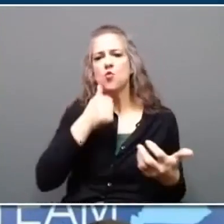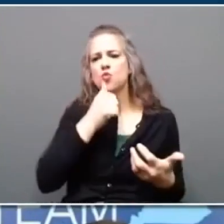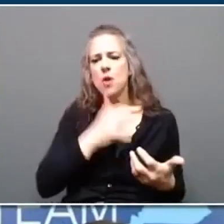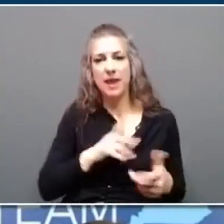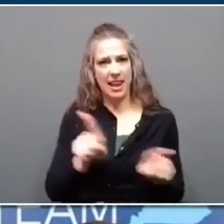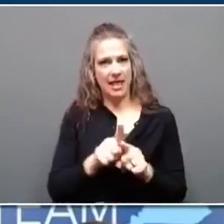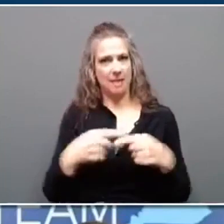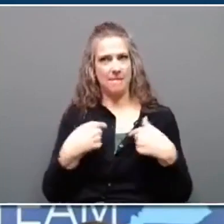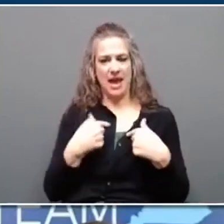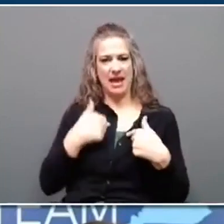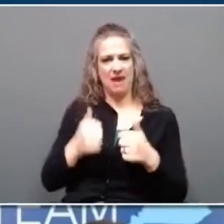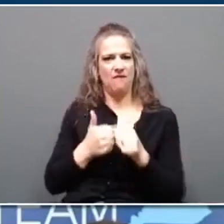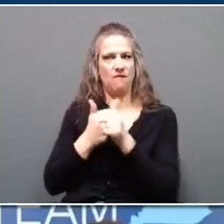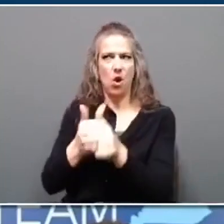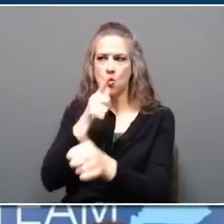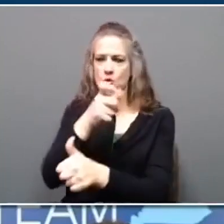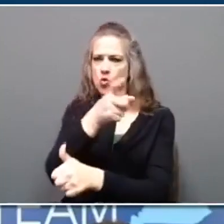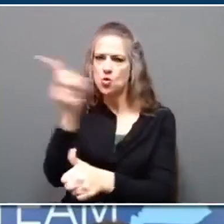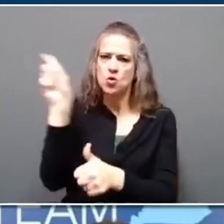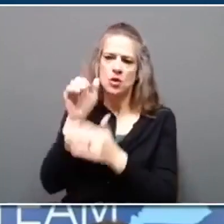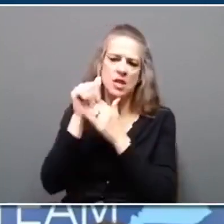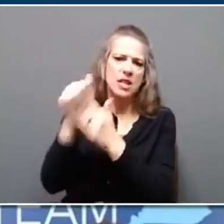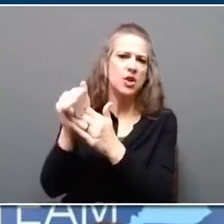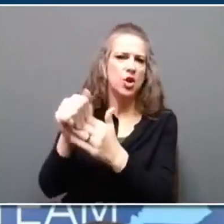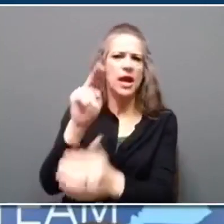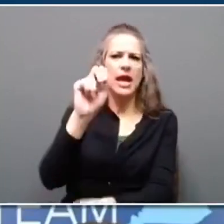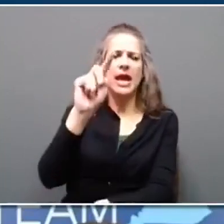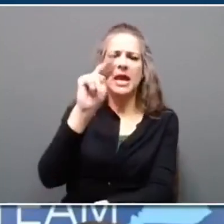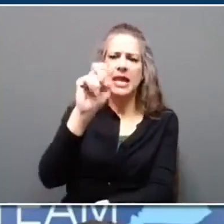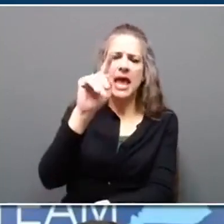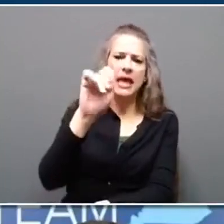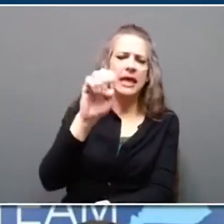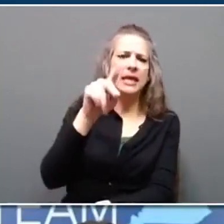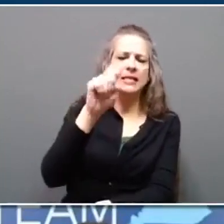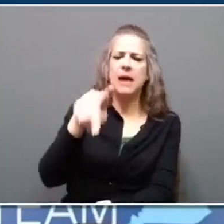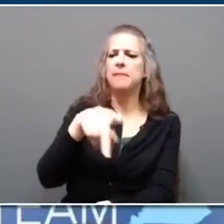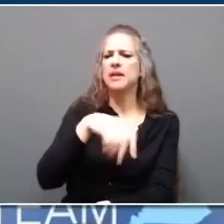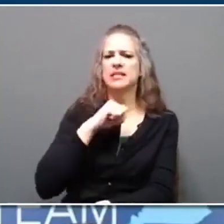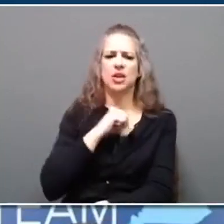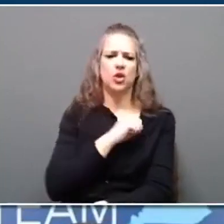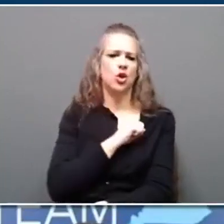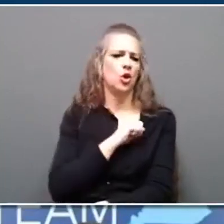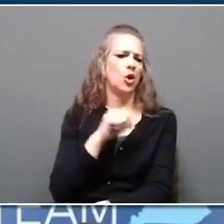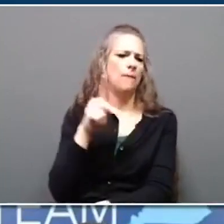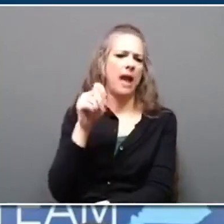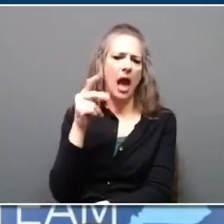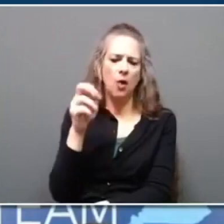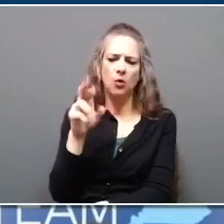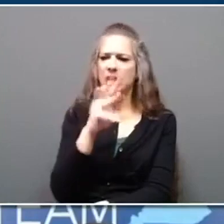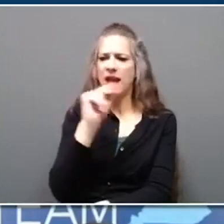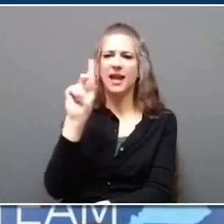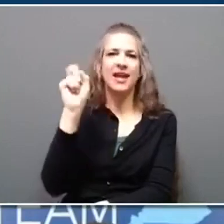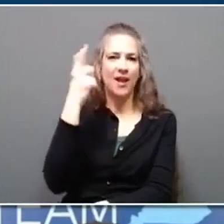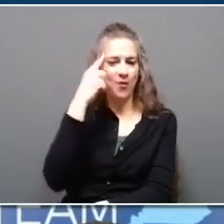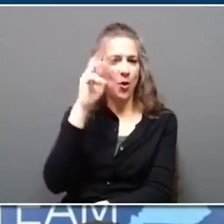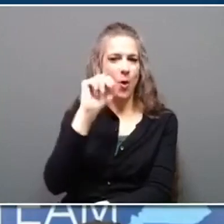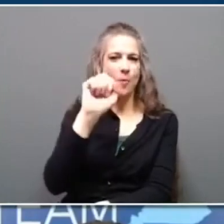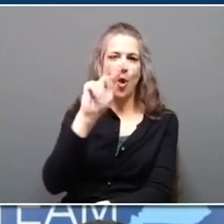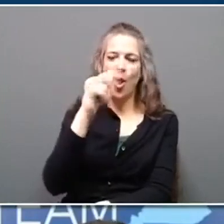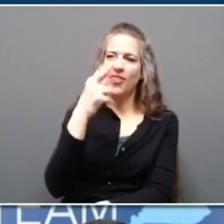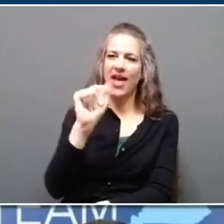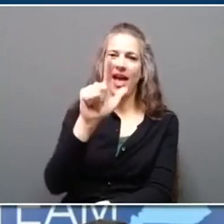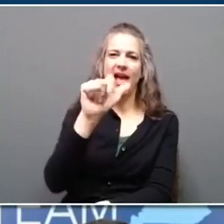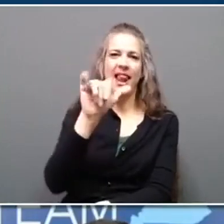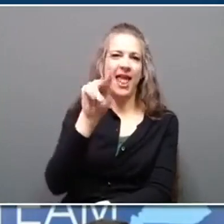follow. Women like Nettie Depp, Senator Georgia Davis Powers, and, of course, Governor Martha Lane Collins. This year,